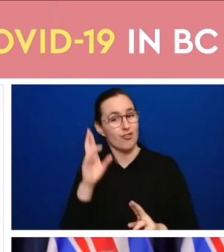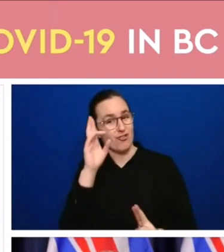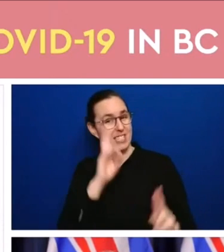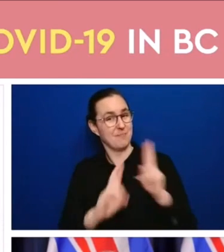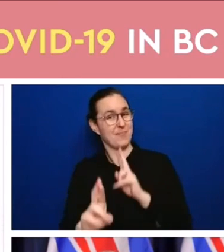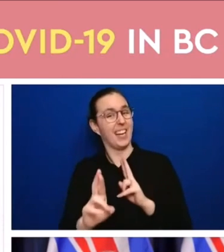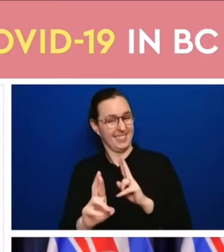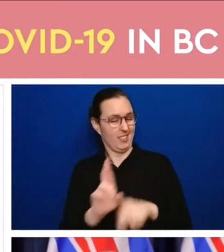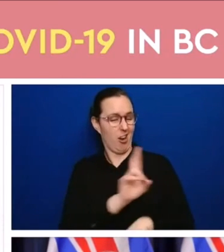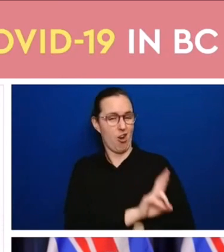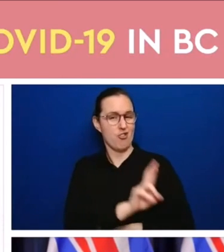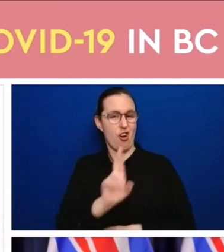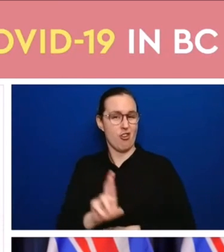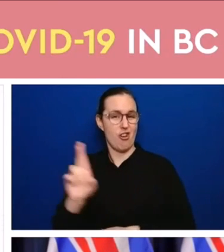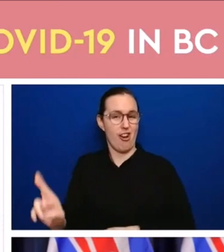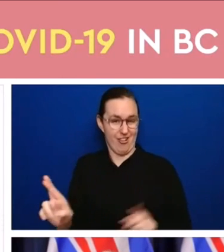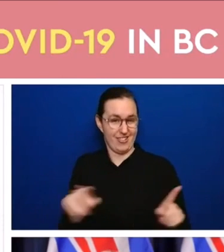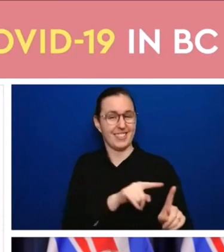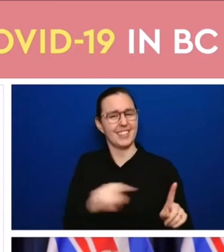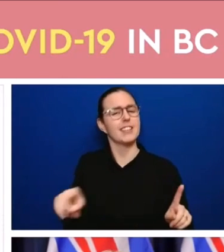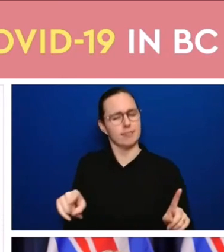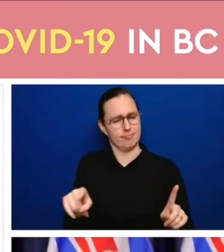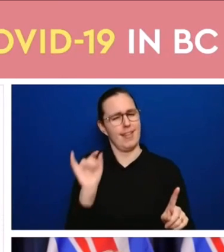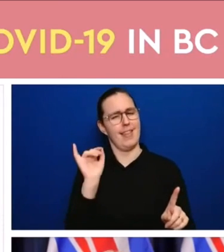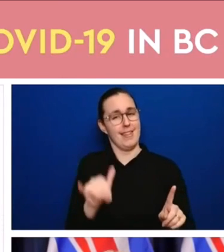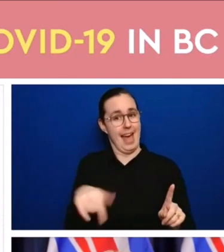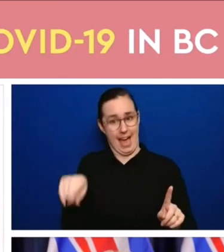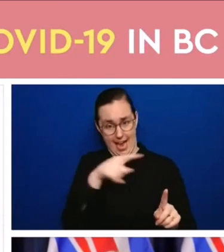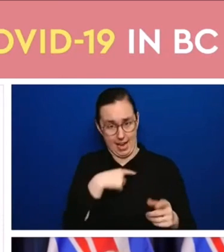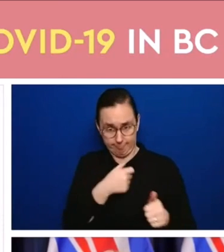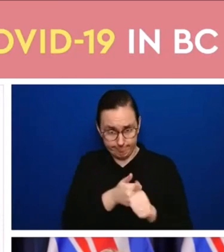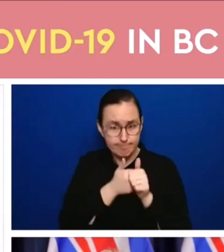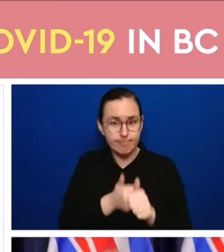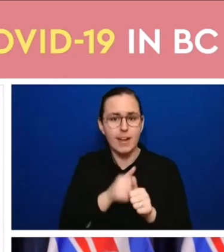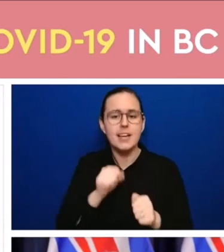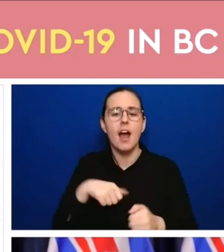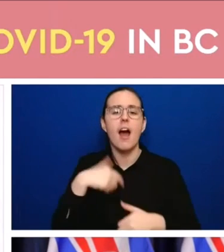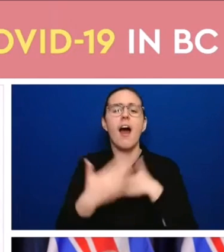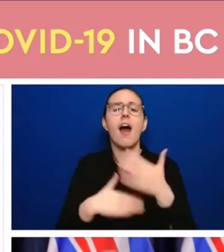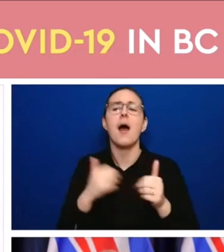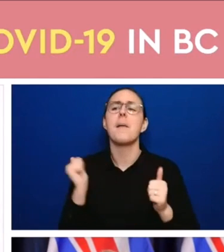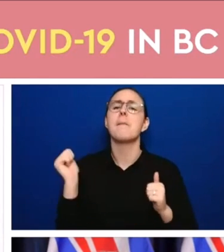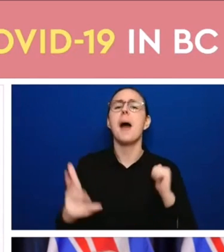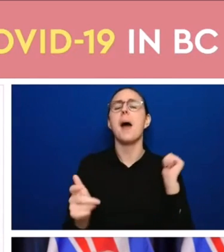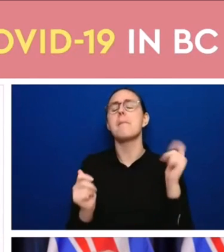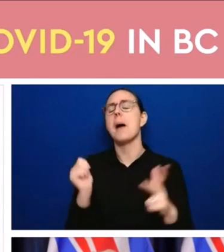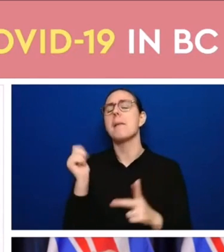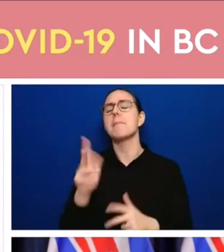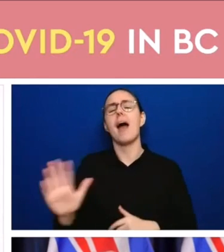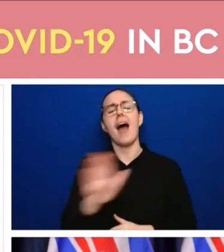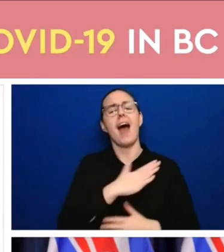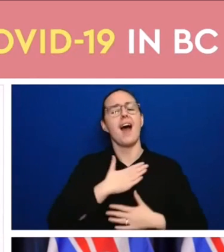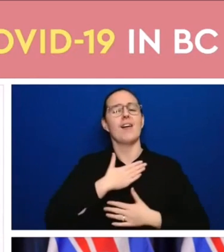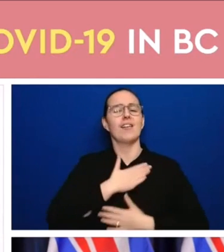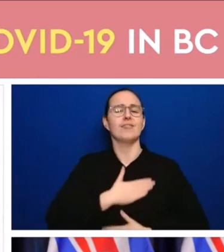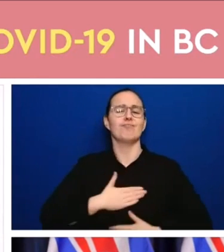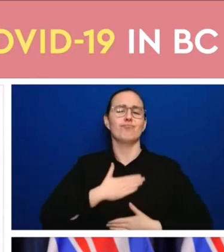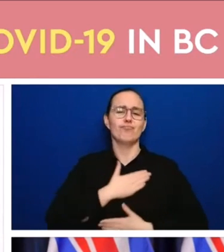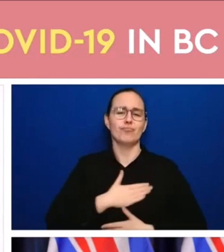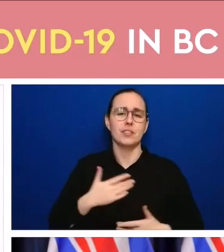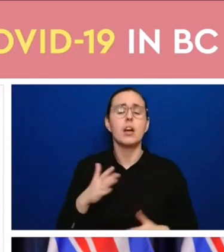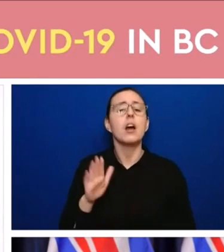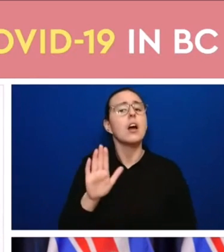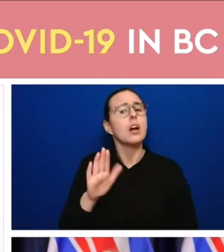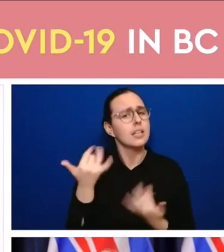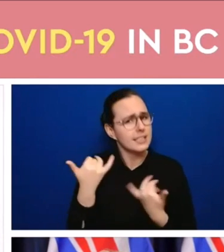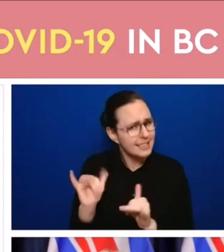of the things that we love it means all of us continuing to be accountable to each other managing our own risks